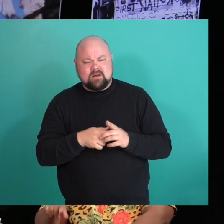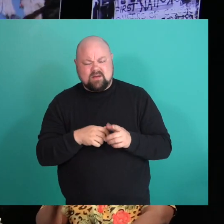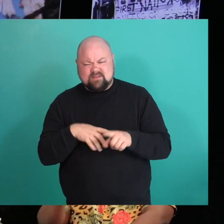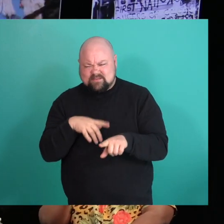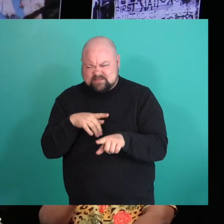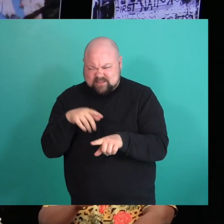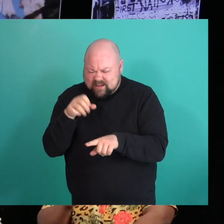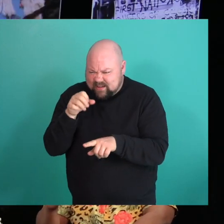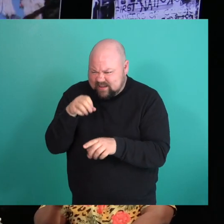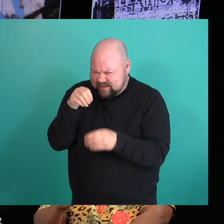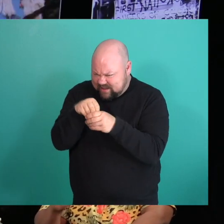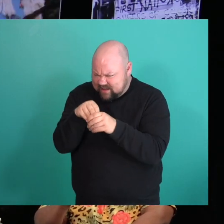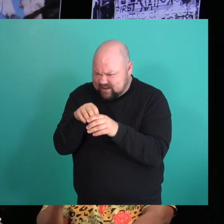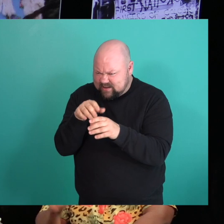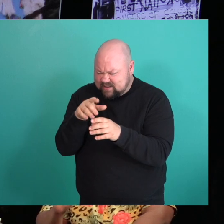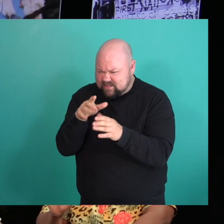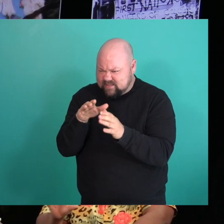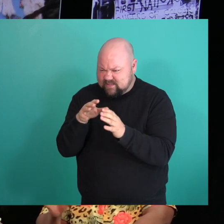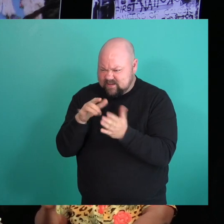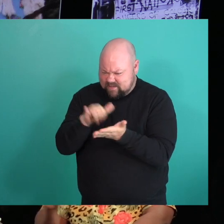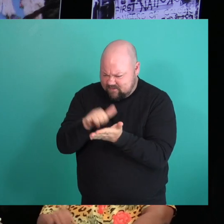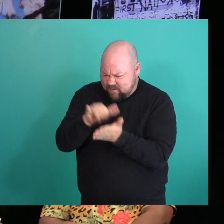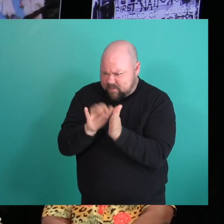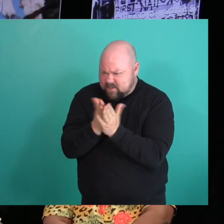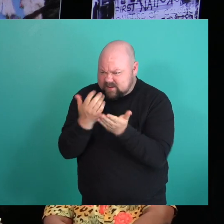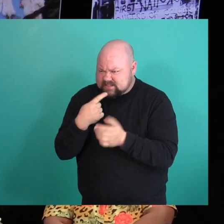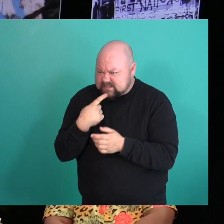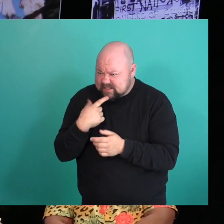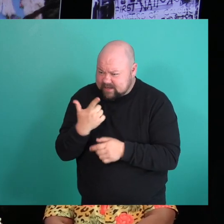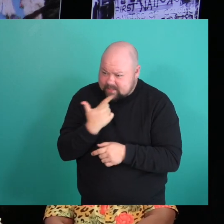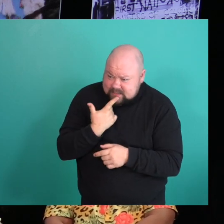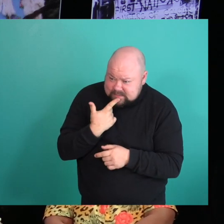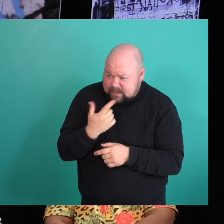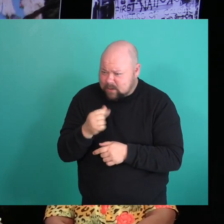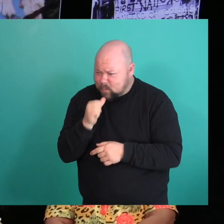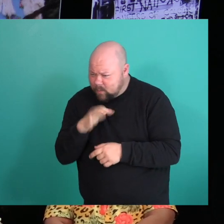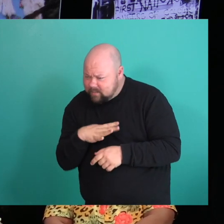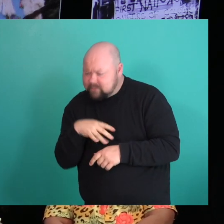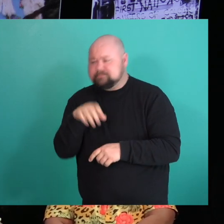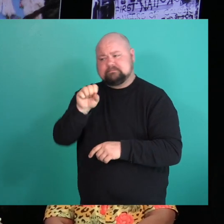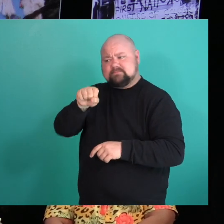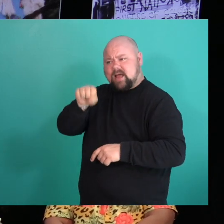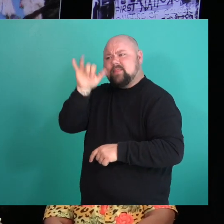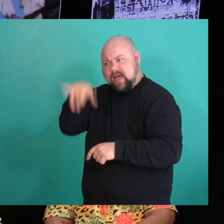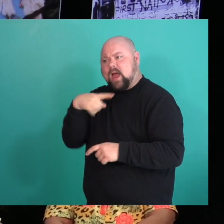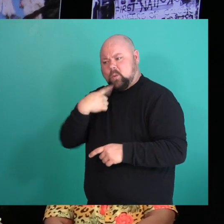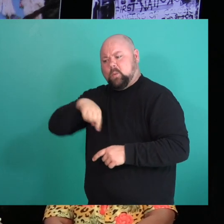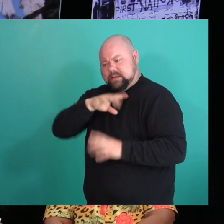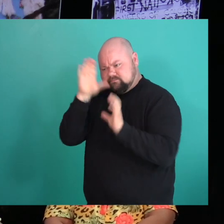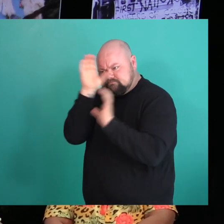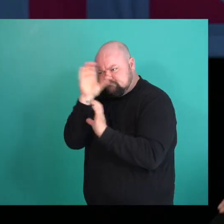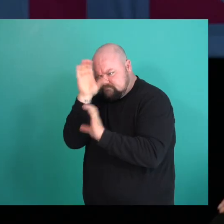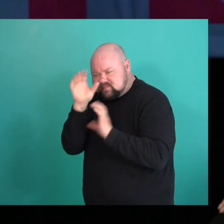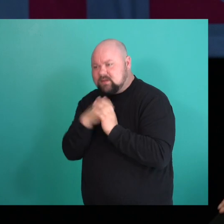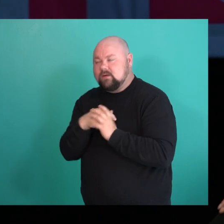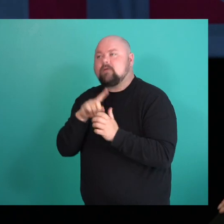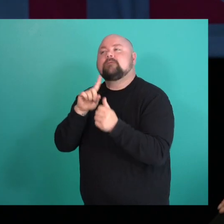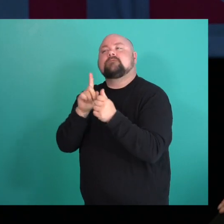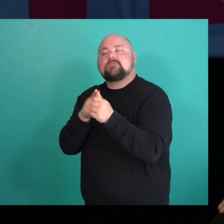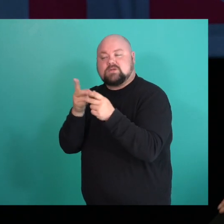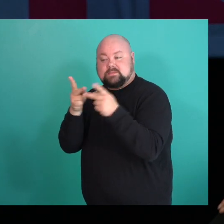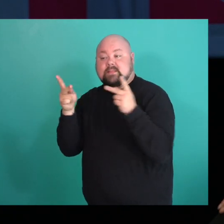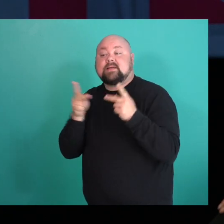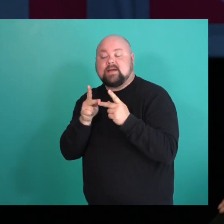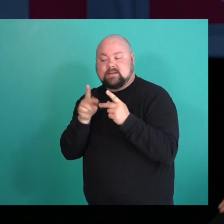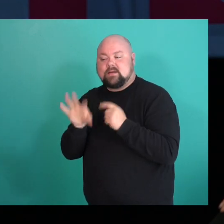lesbian or did it say women, like something? Yes. Oh, it did. That's what we were looking for. Oh, okay. And so I remember the very first place I